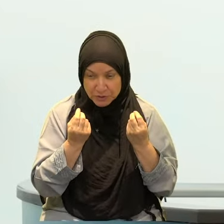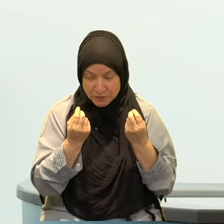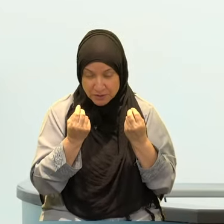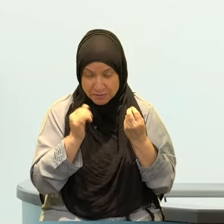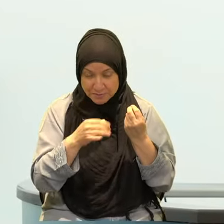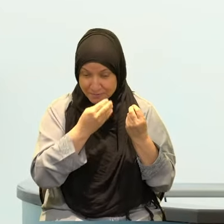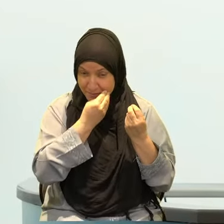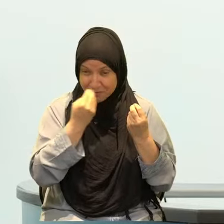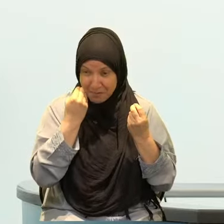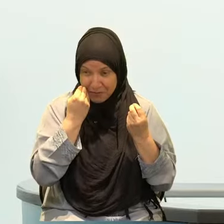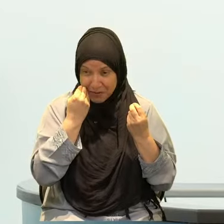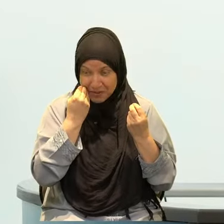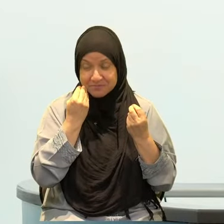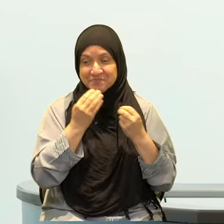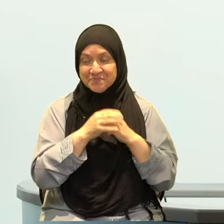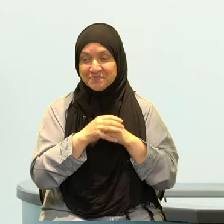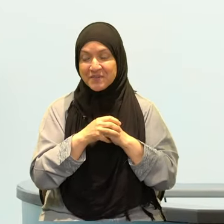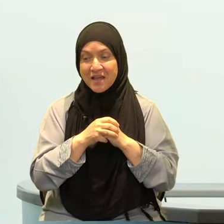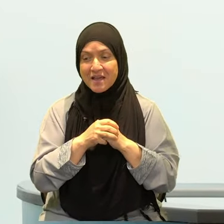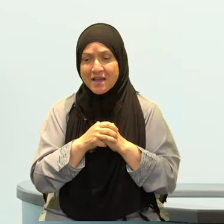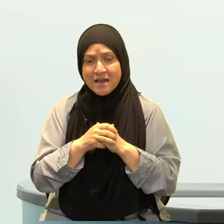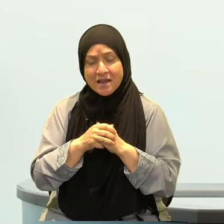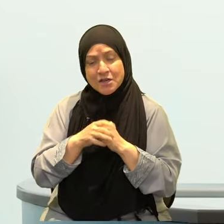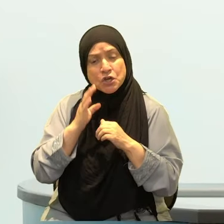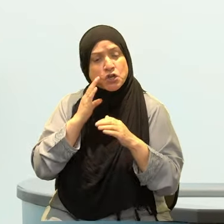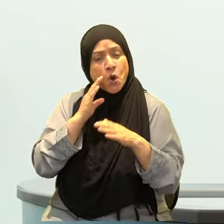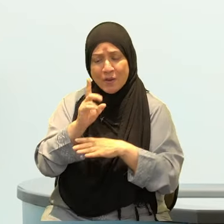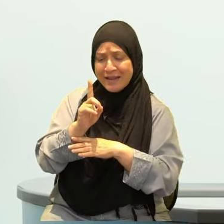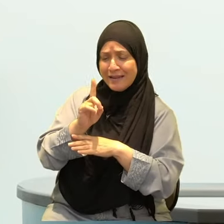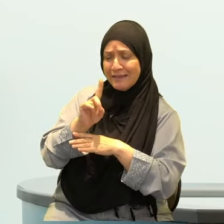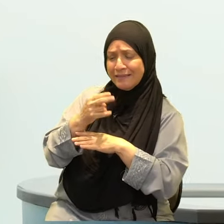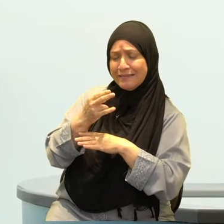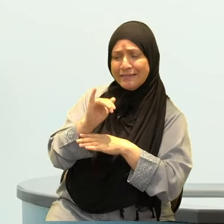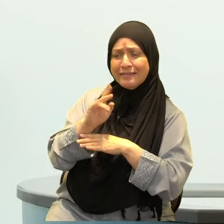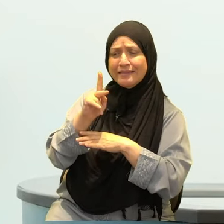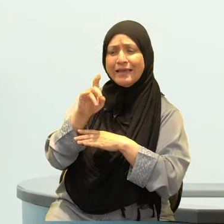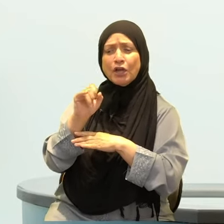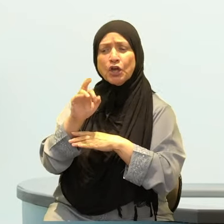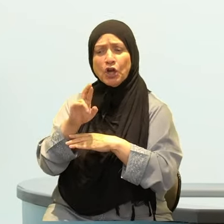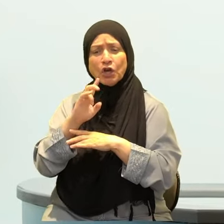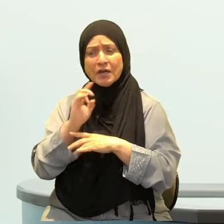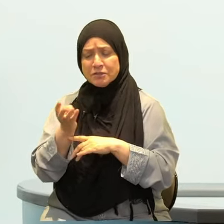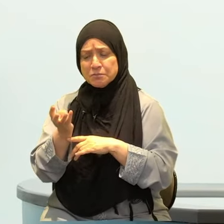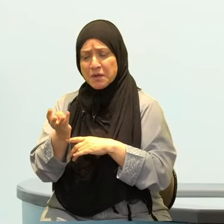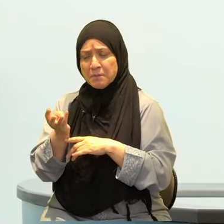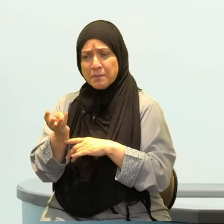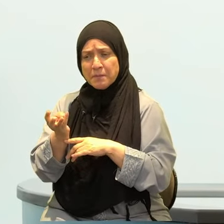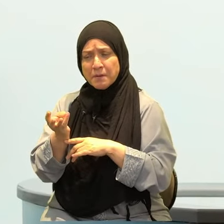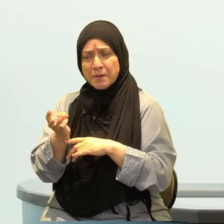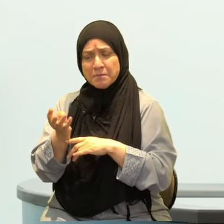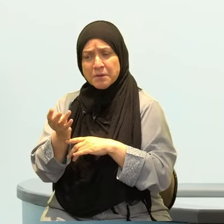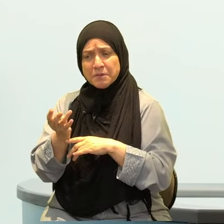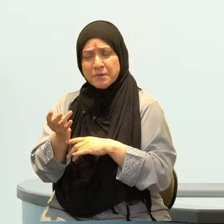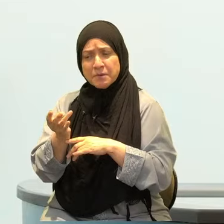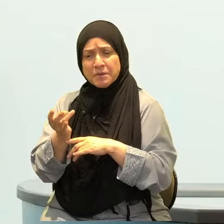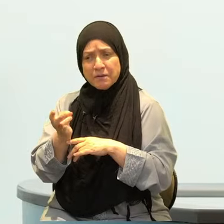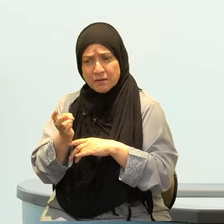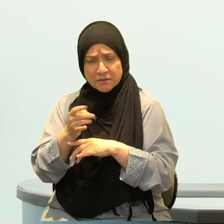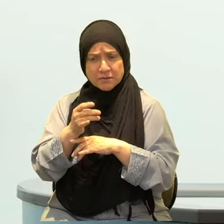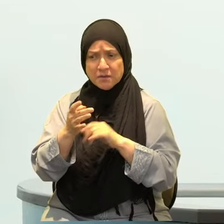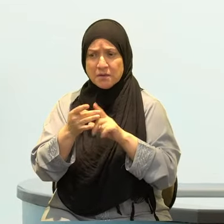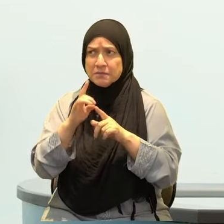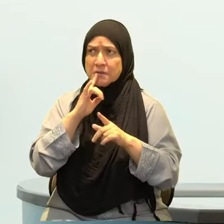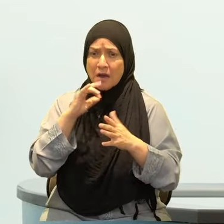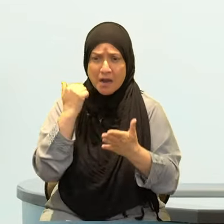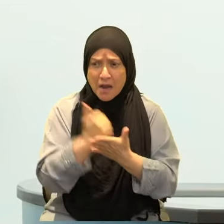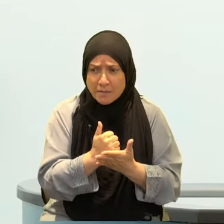hawla wa la quwwata illa billah. Allahumma salli wa sallam ala nabina Muhammad. These words of dhikr, maybe you'll say them a hundred times a day from now on. Or maybe even a